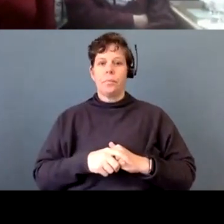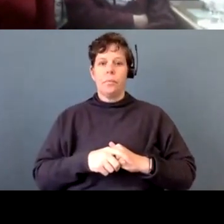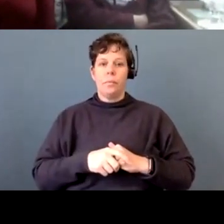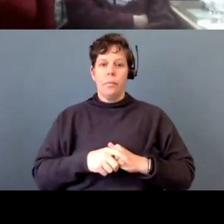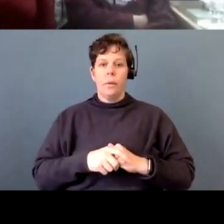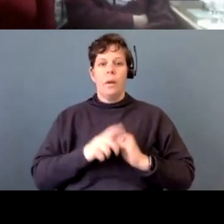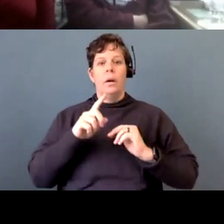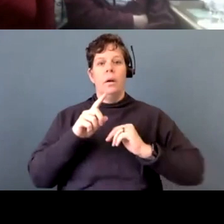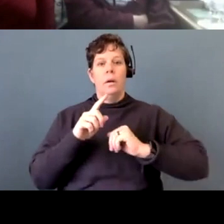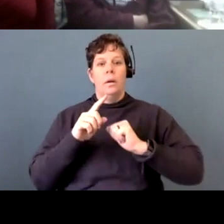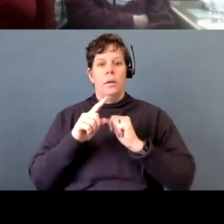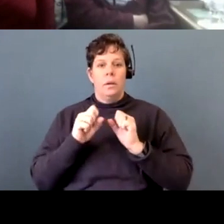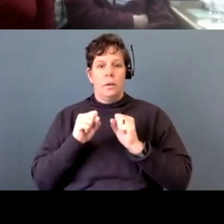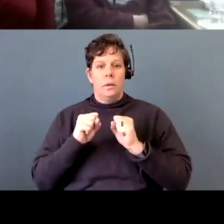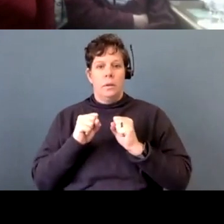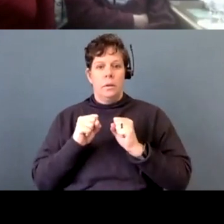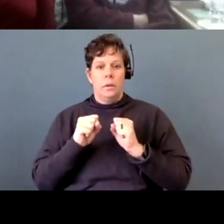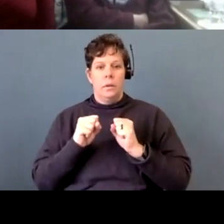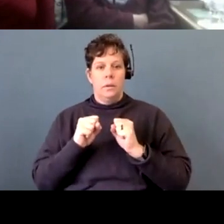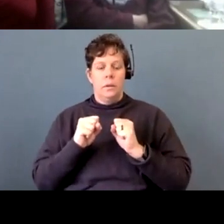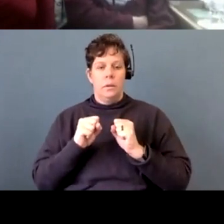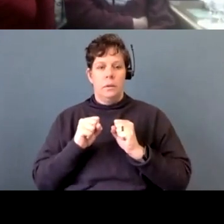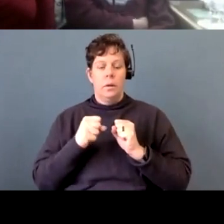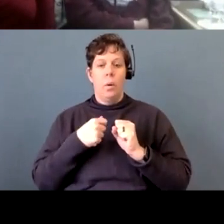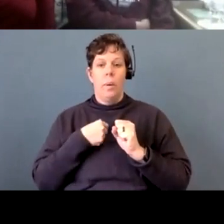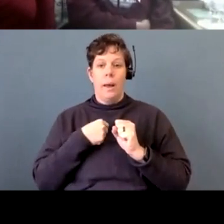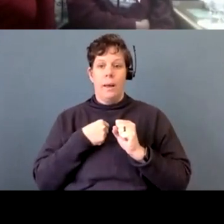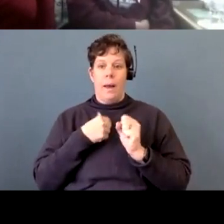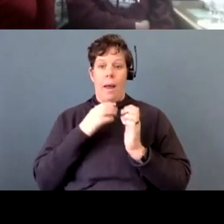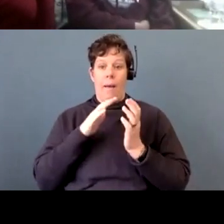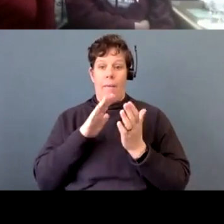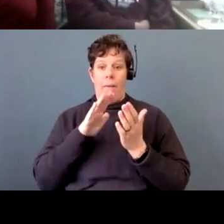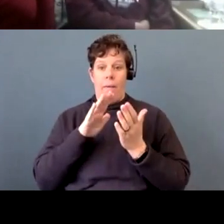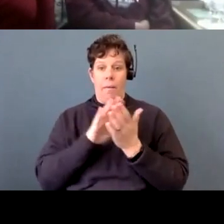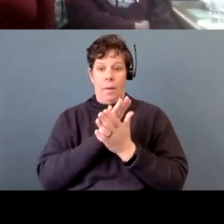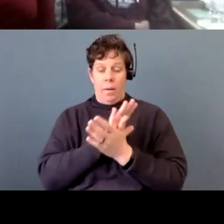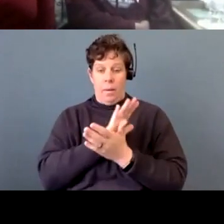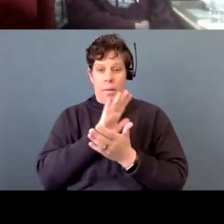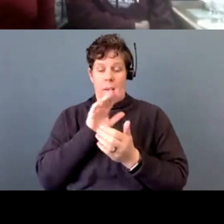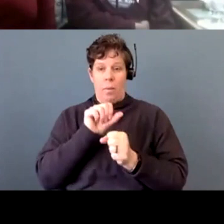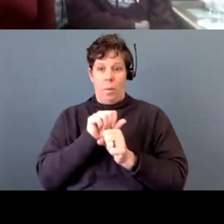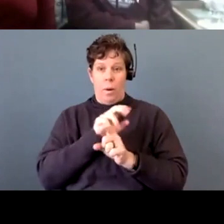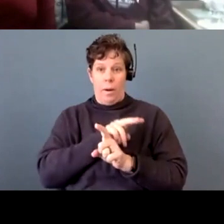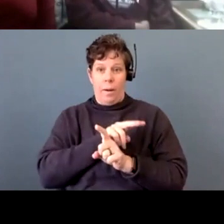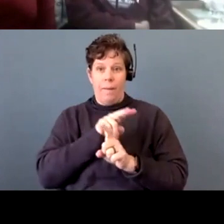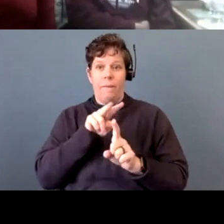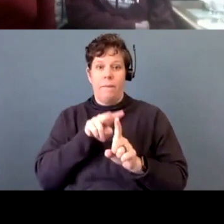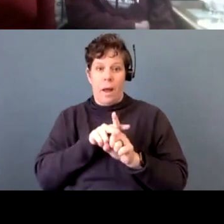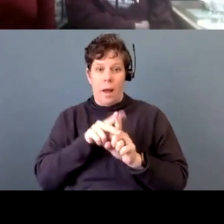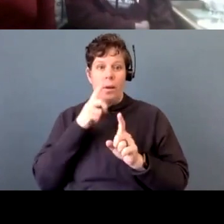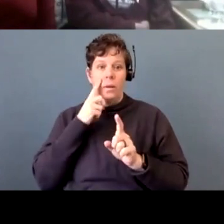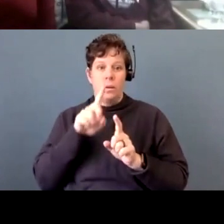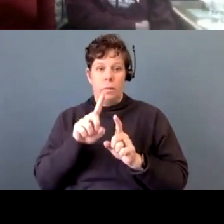I had filed for missing persons for my sister, I went and got my sister, Debbie, um,